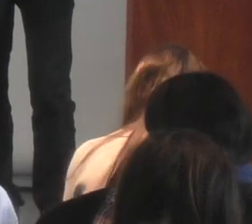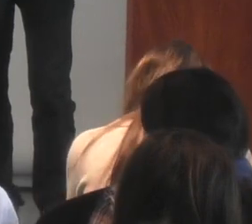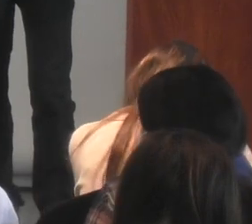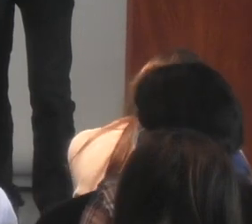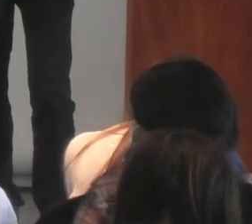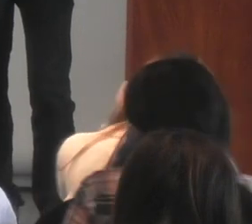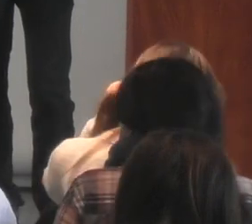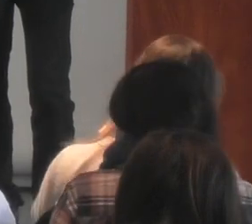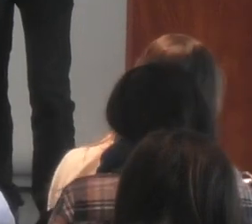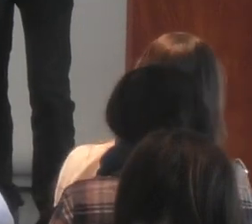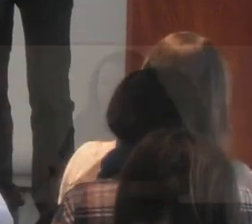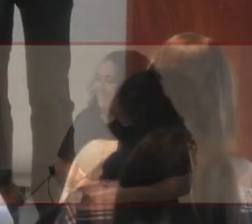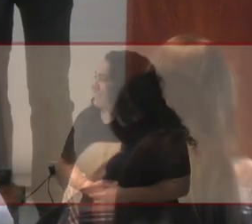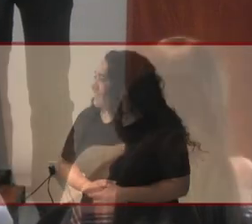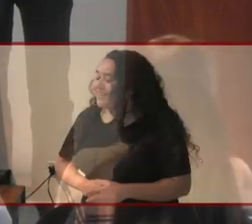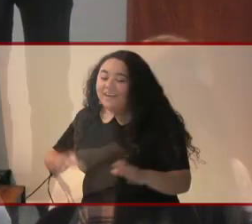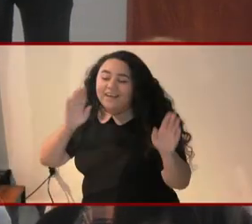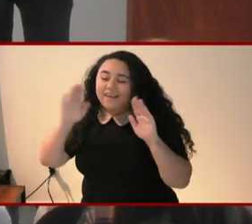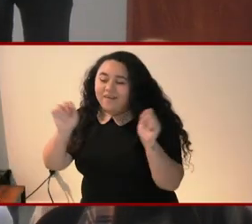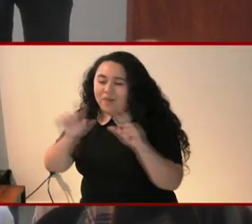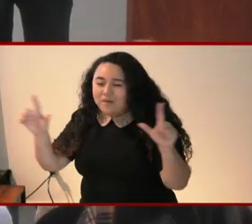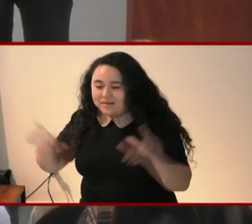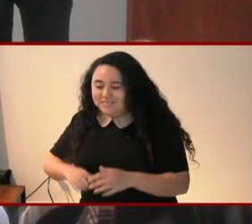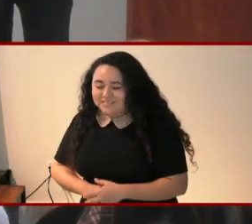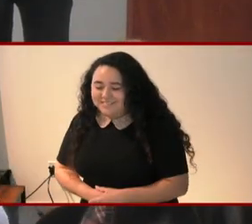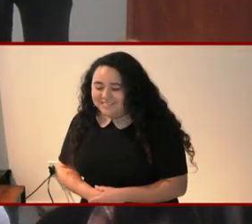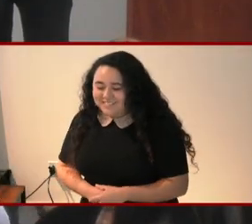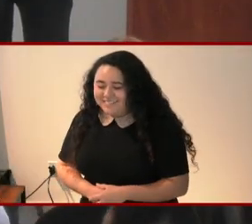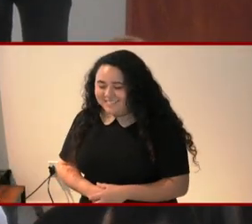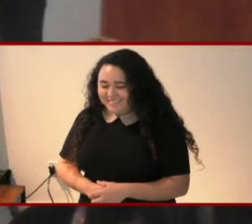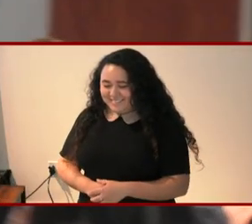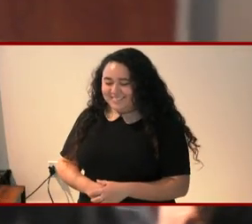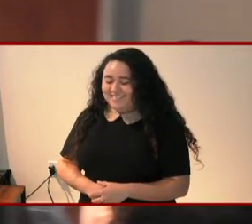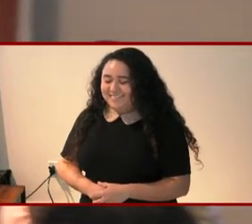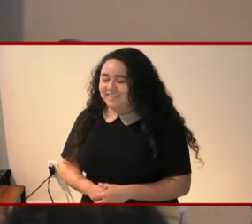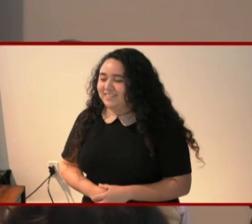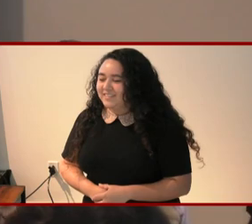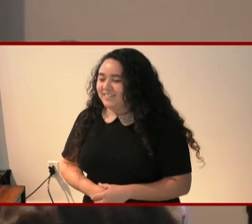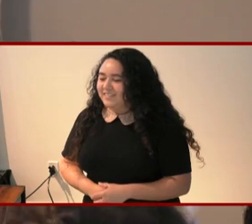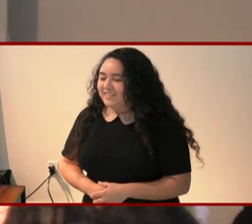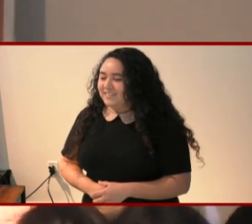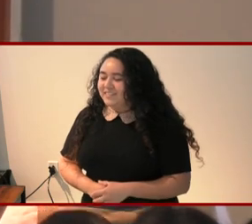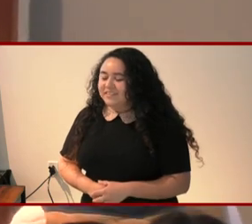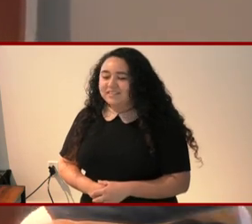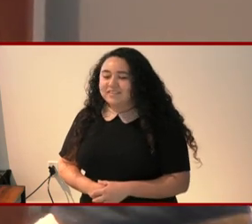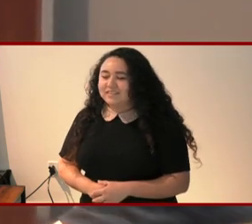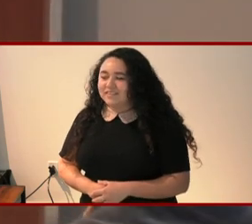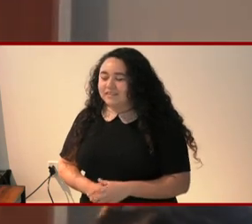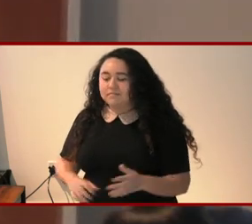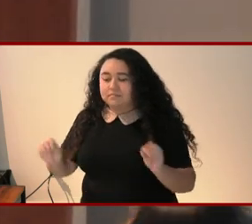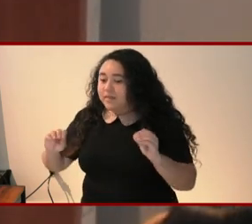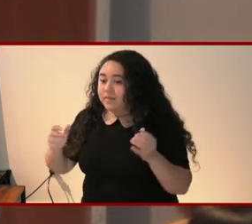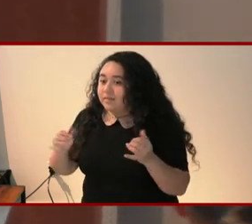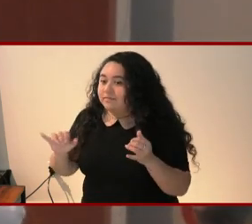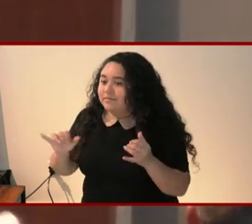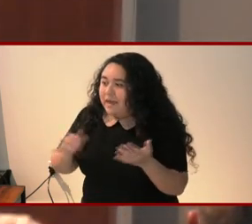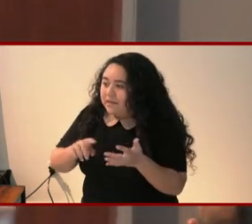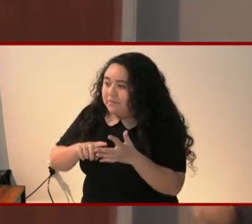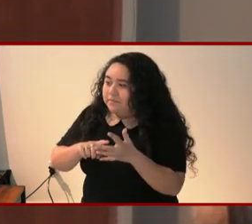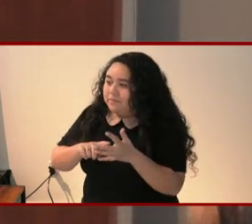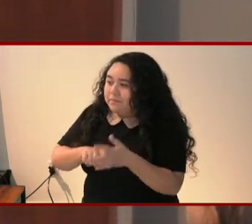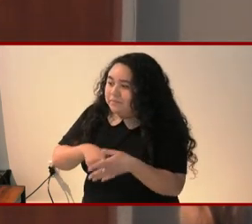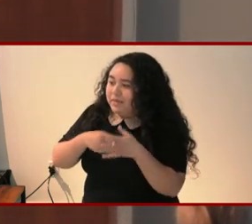Hello everyone, nothing like beginning with Thus